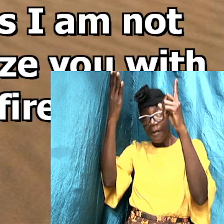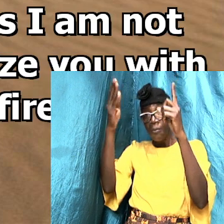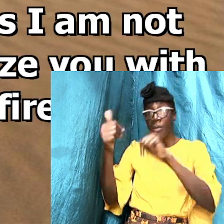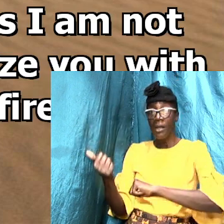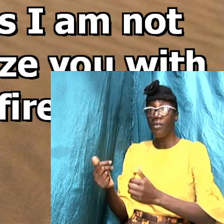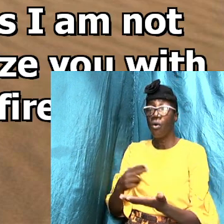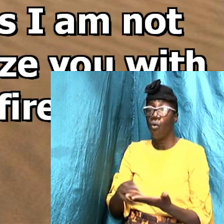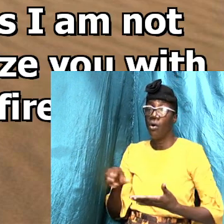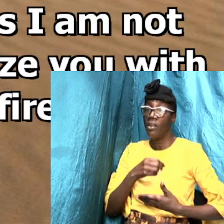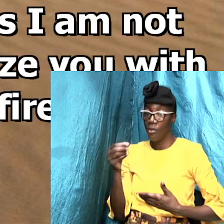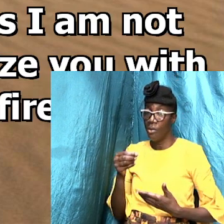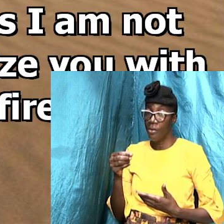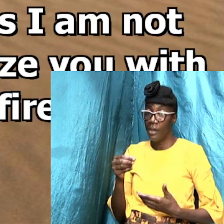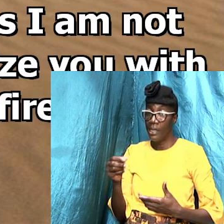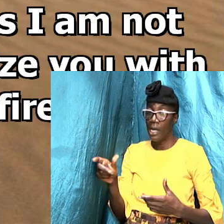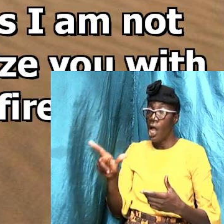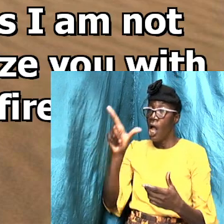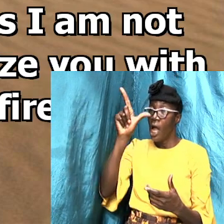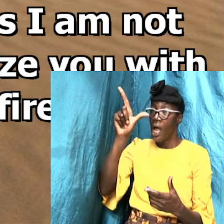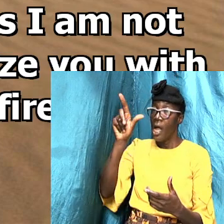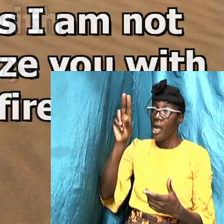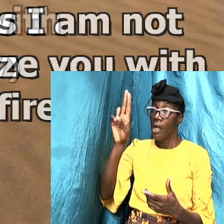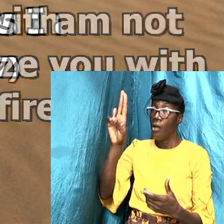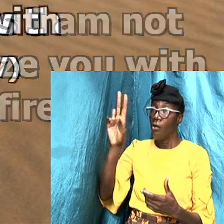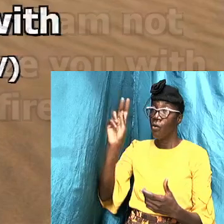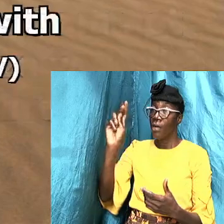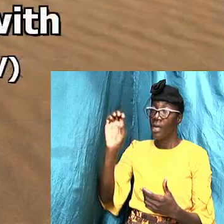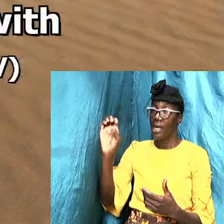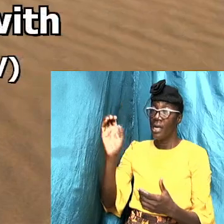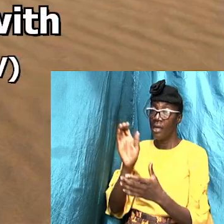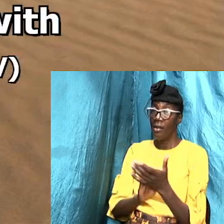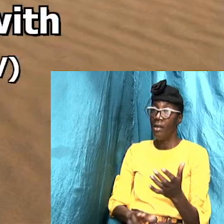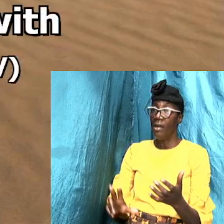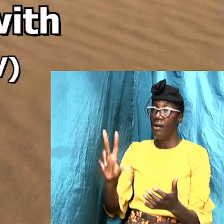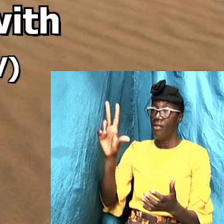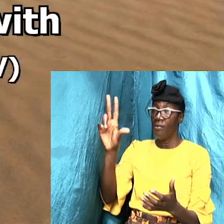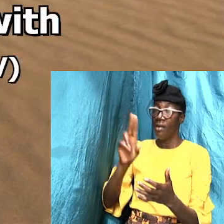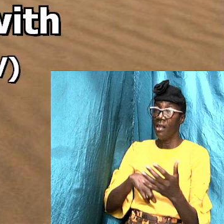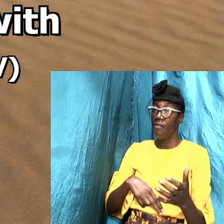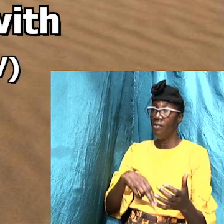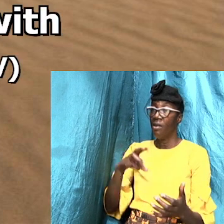Luke 3 and 16.